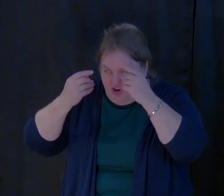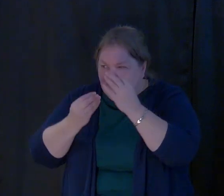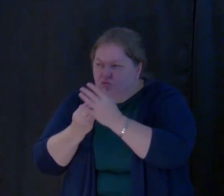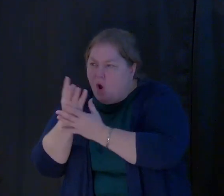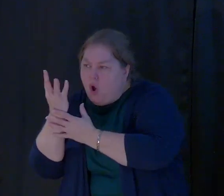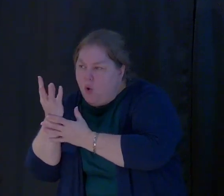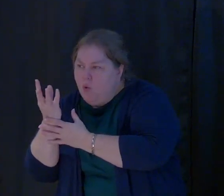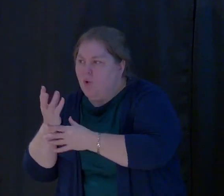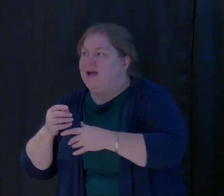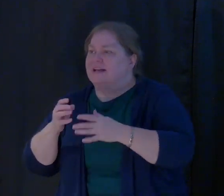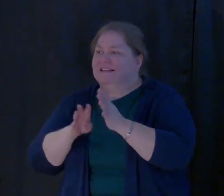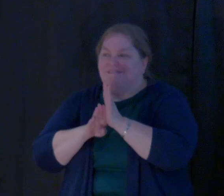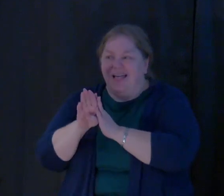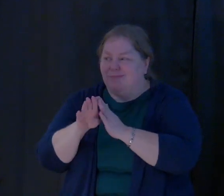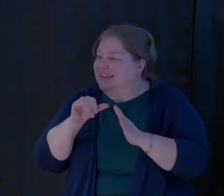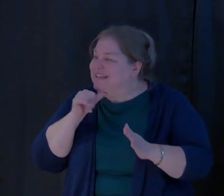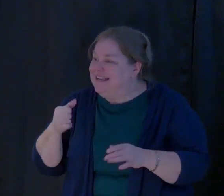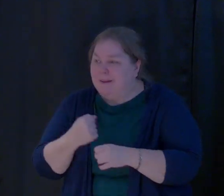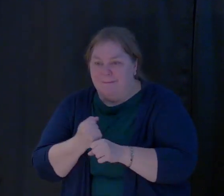He didn't make a robot.